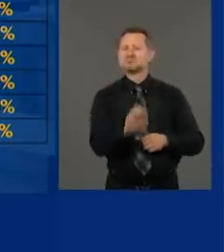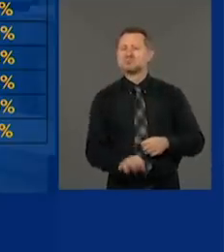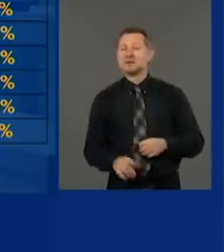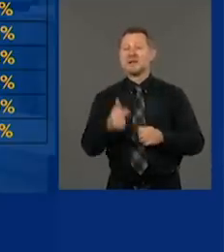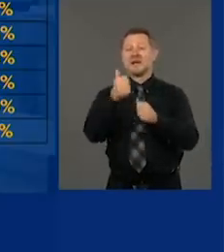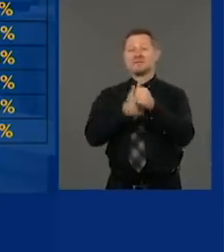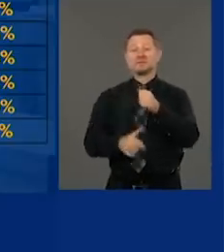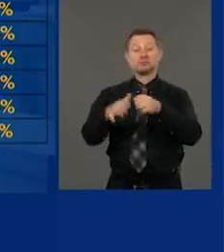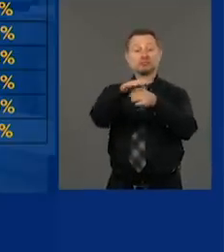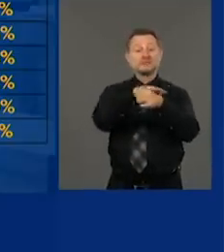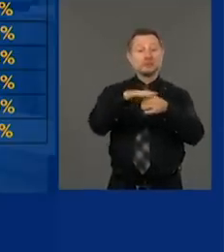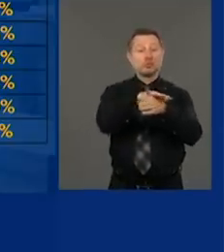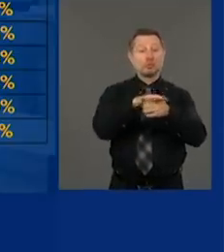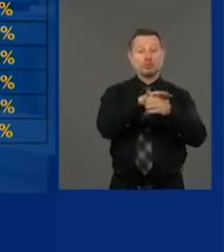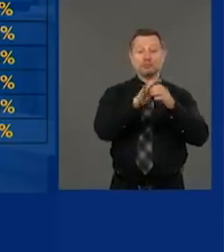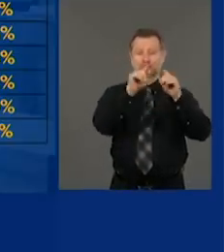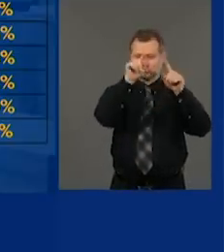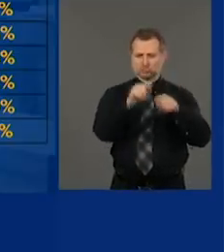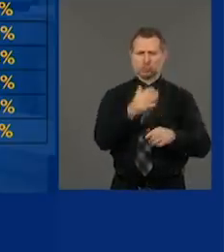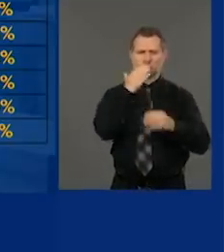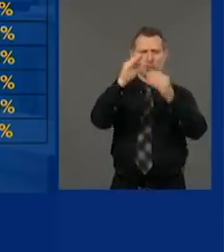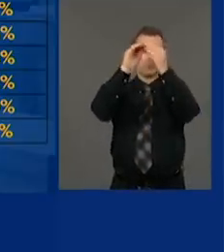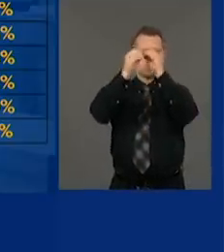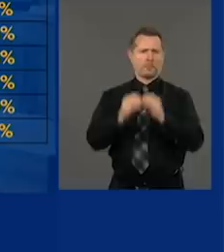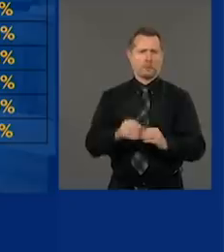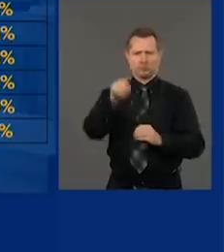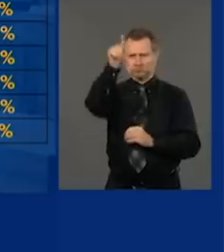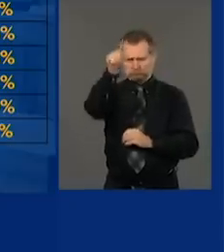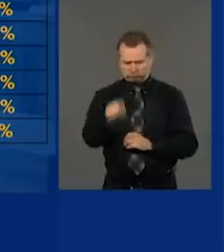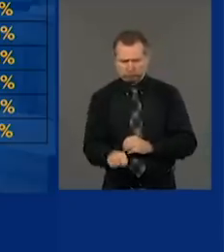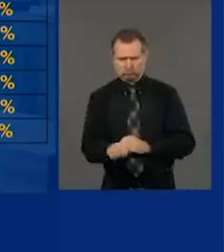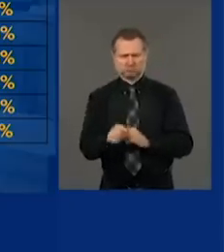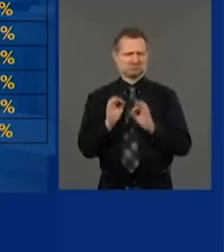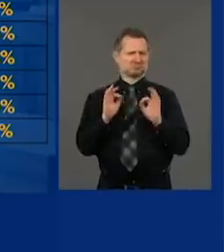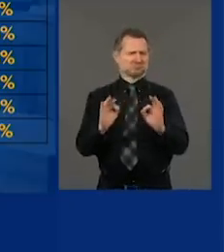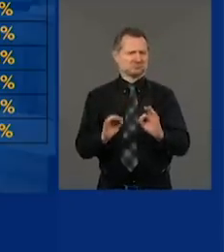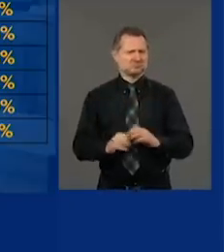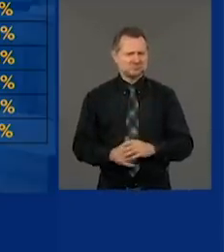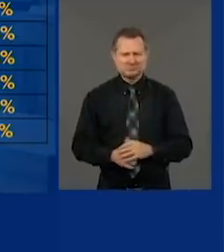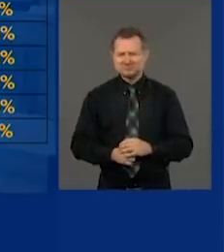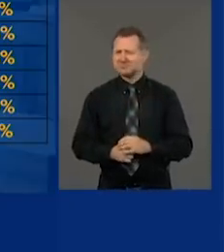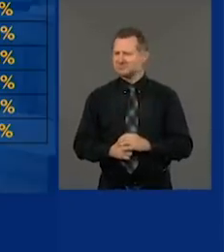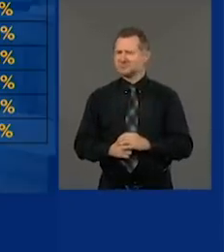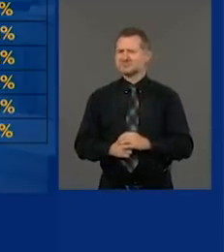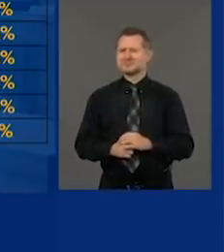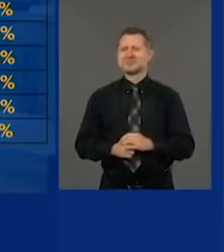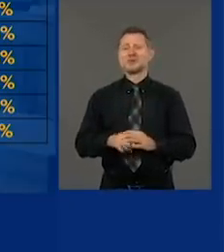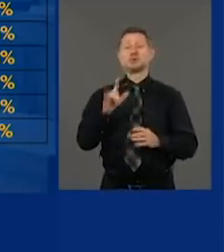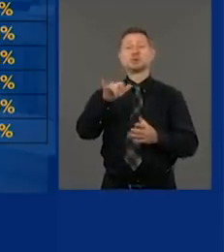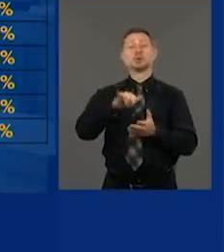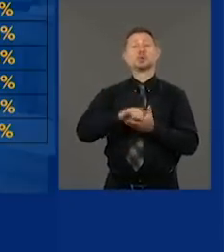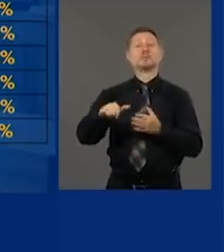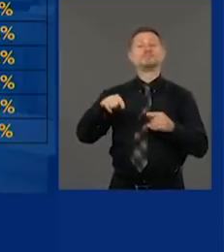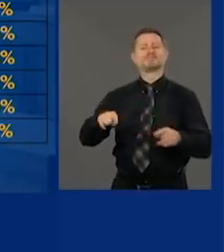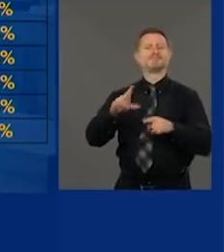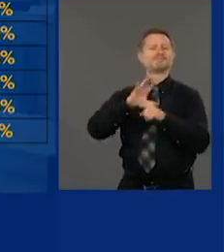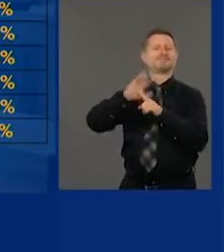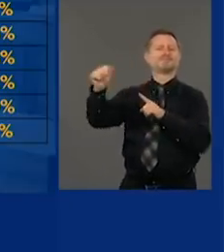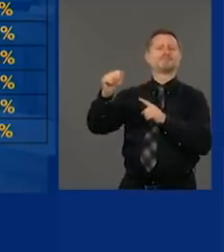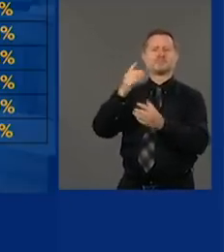we see good numbers. And, again, we have more data than any state in the country. So